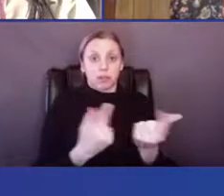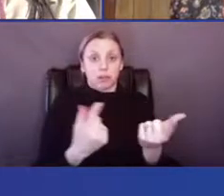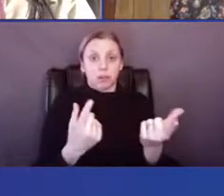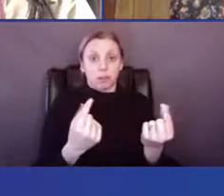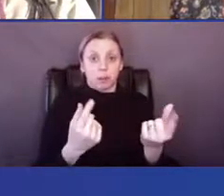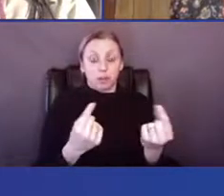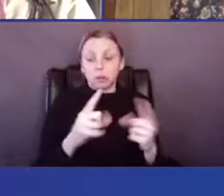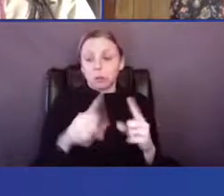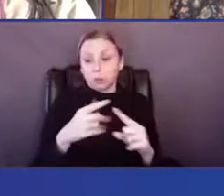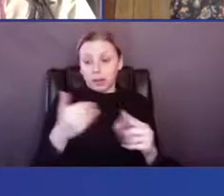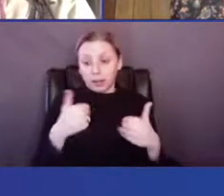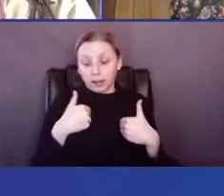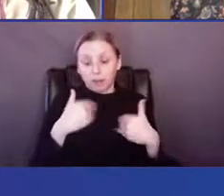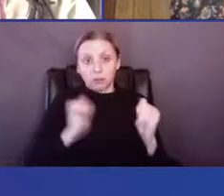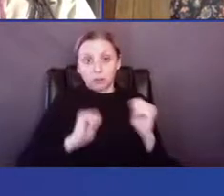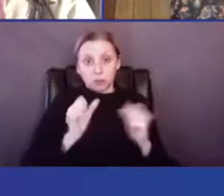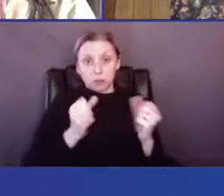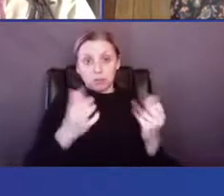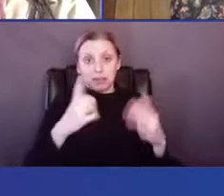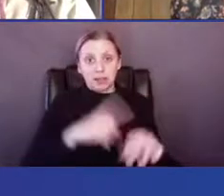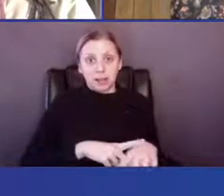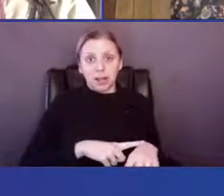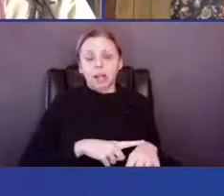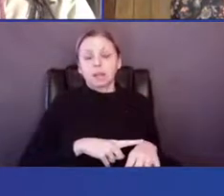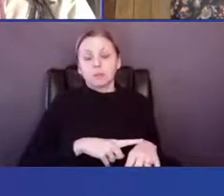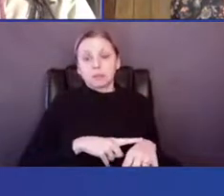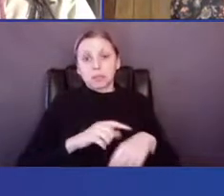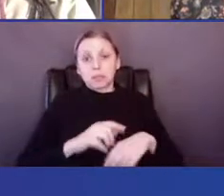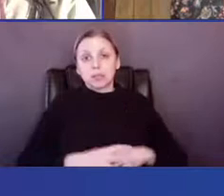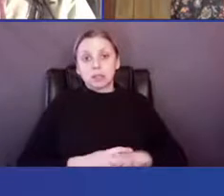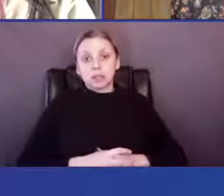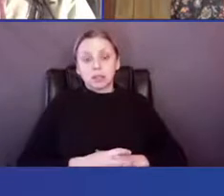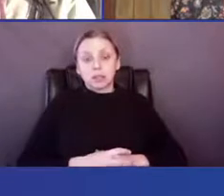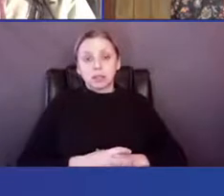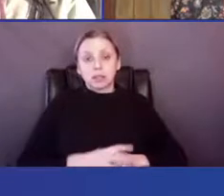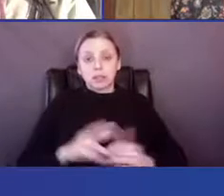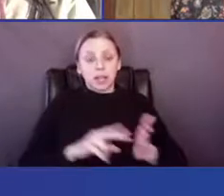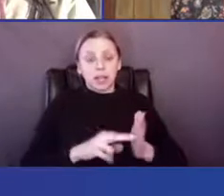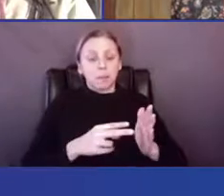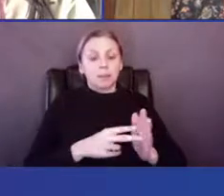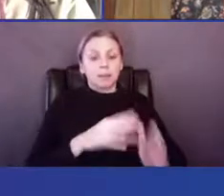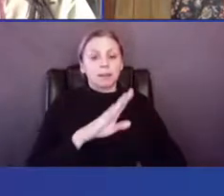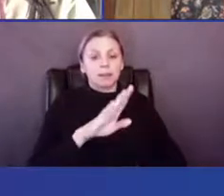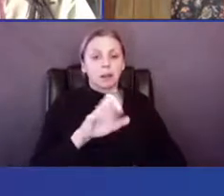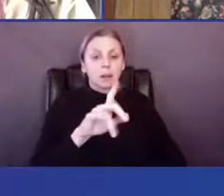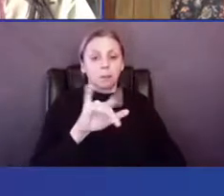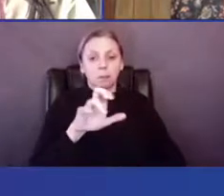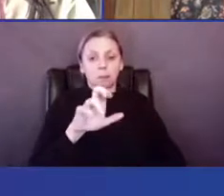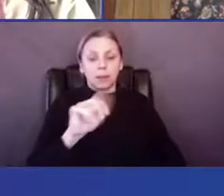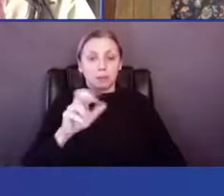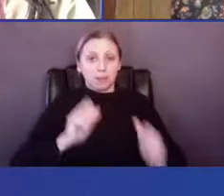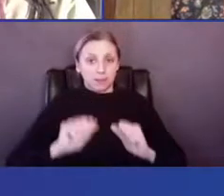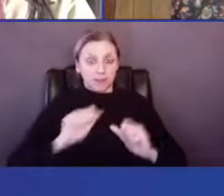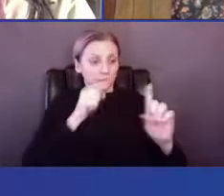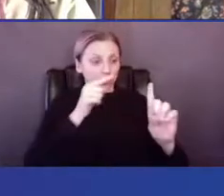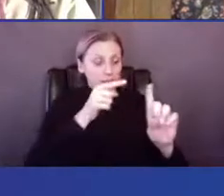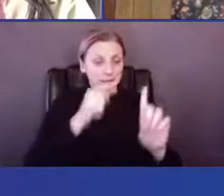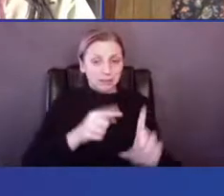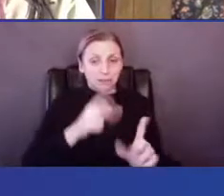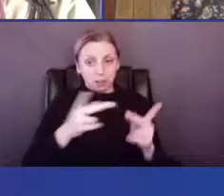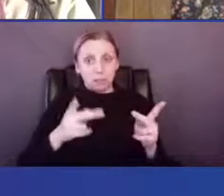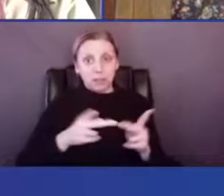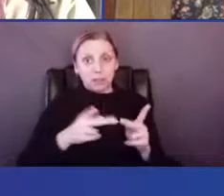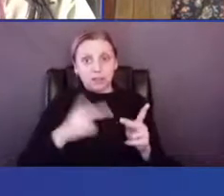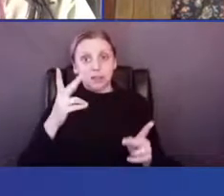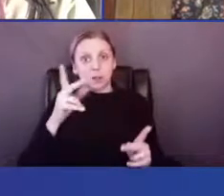show as many times we'll have to be, um, at the Beekman theater or places like that. That's what I have to take into.